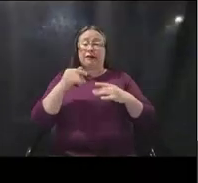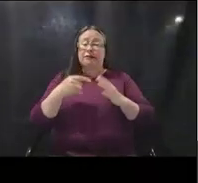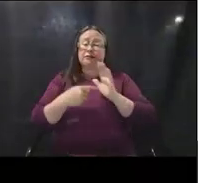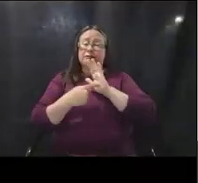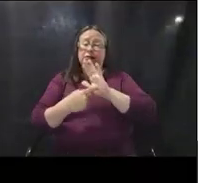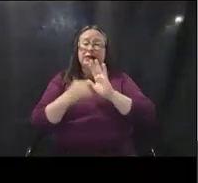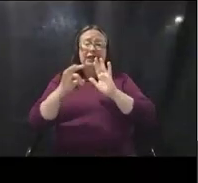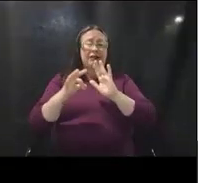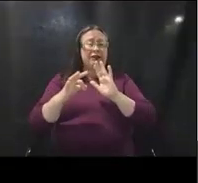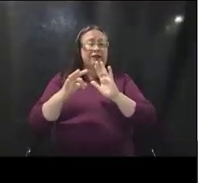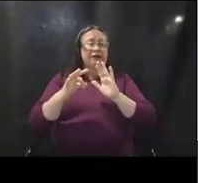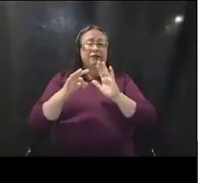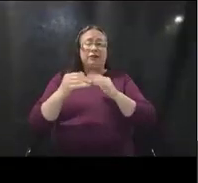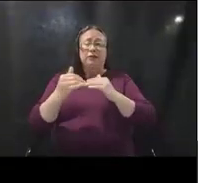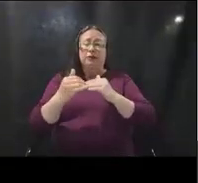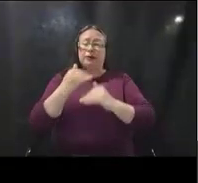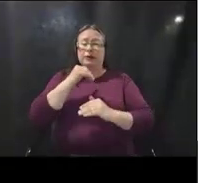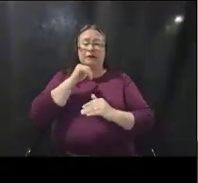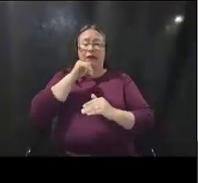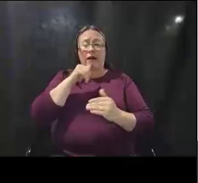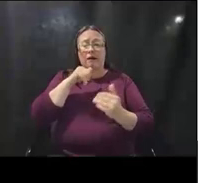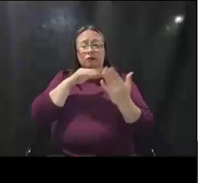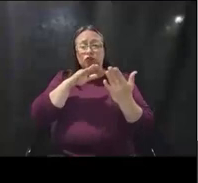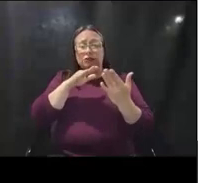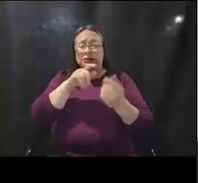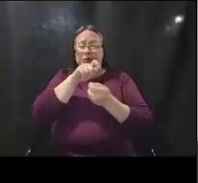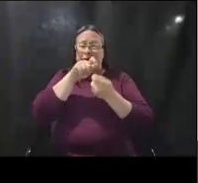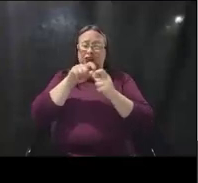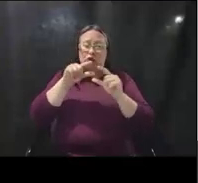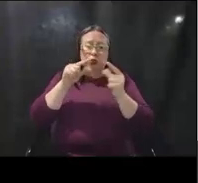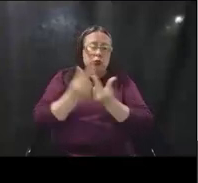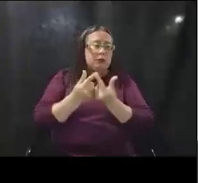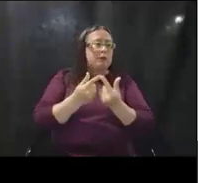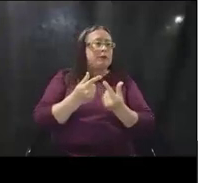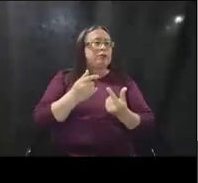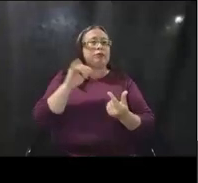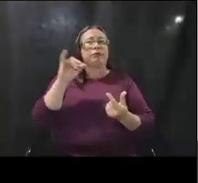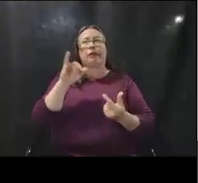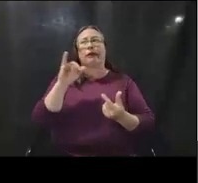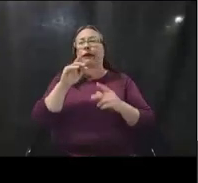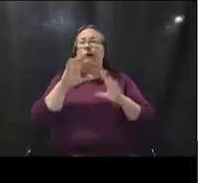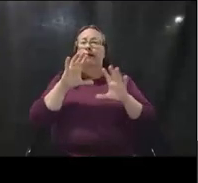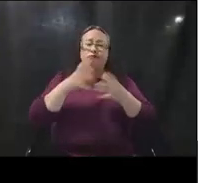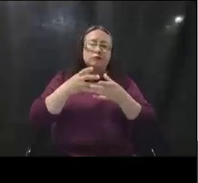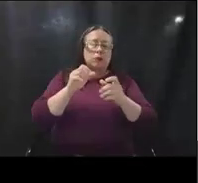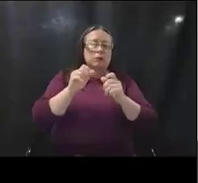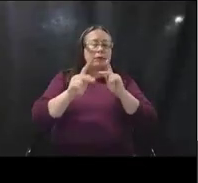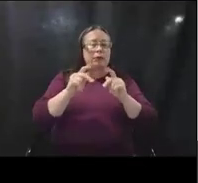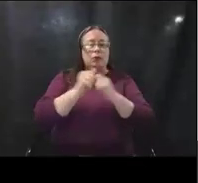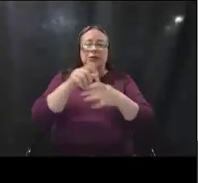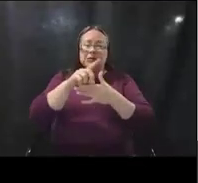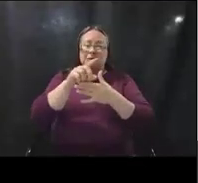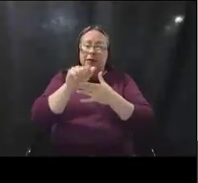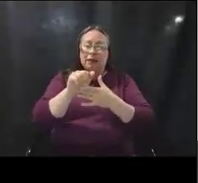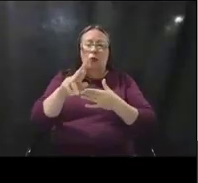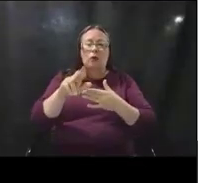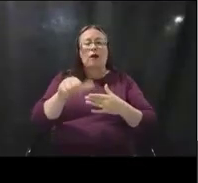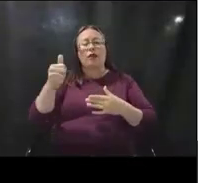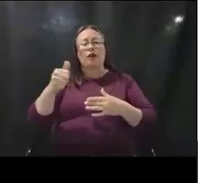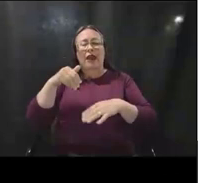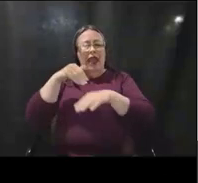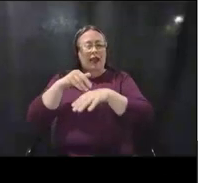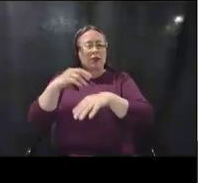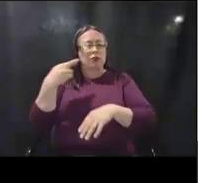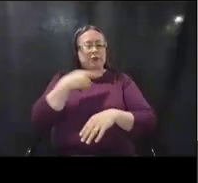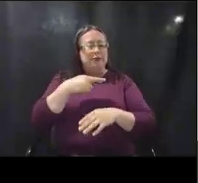doesn't address or reference a specific group, whether it's individuals with disabilities or another at-risk population, we may